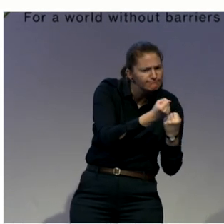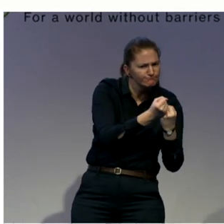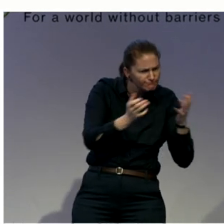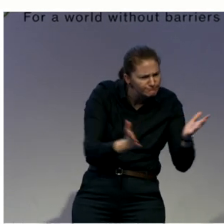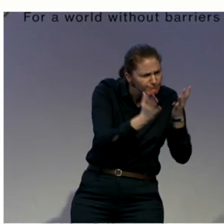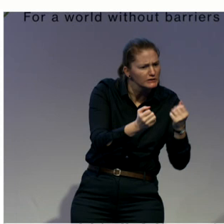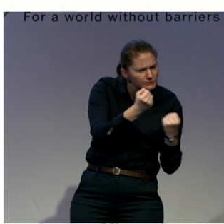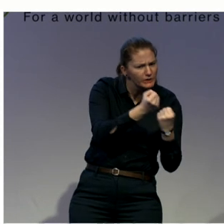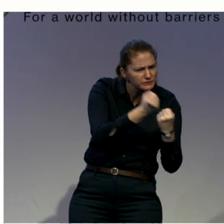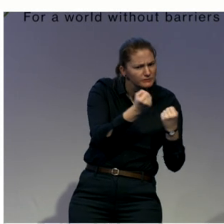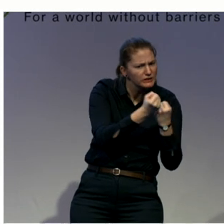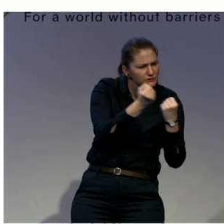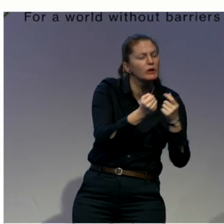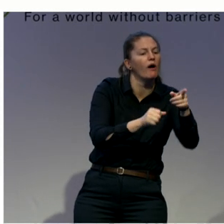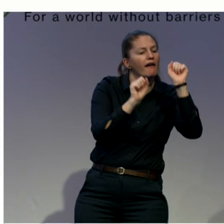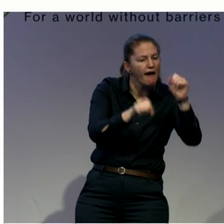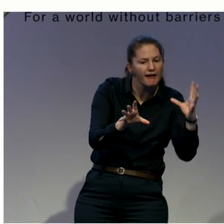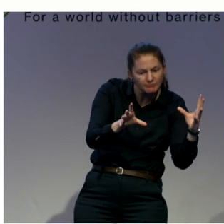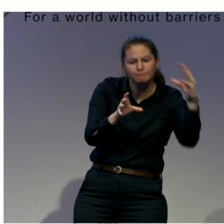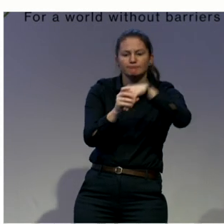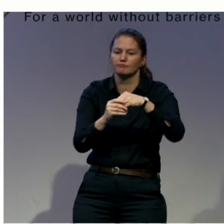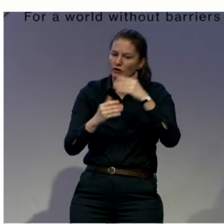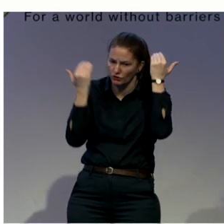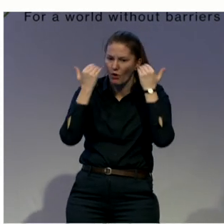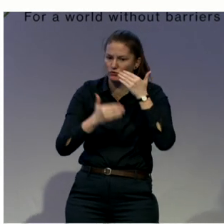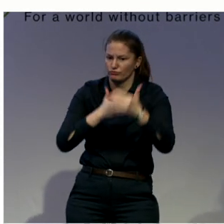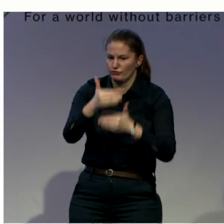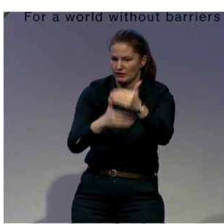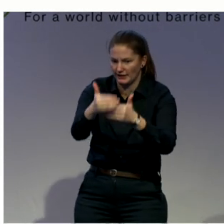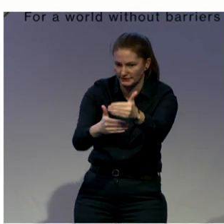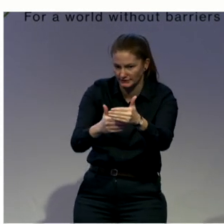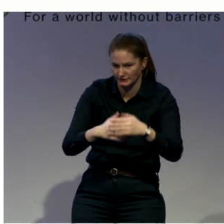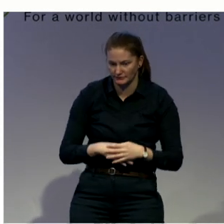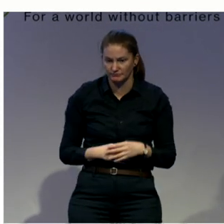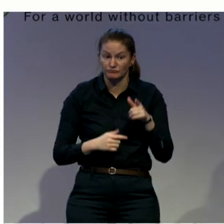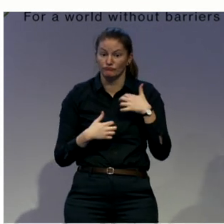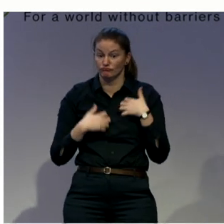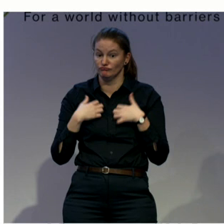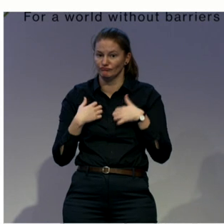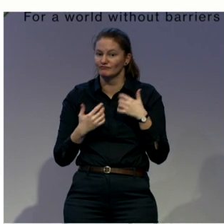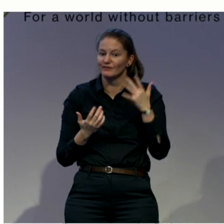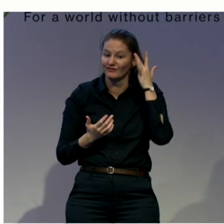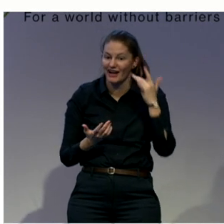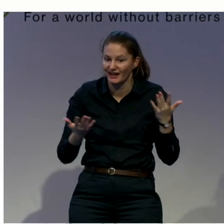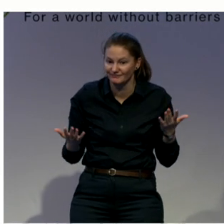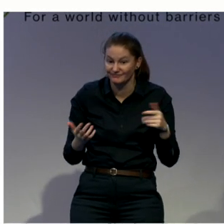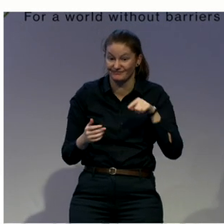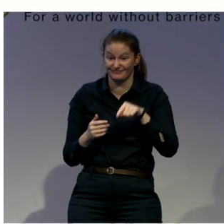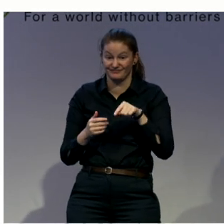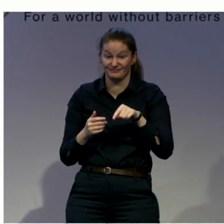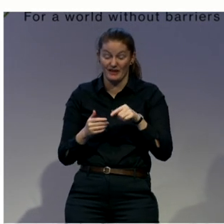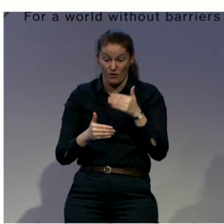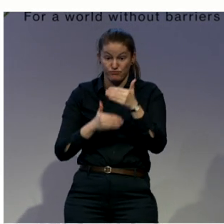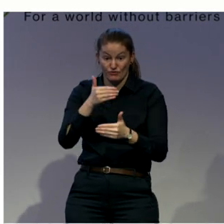And it has been very interesting because, as you know, procedural accommodation is tailored to the